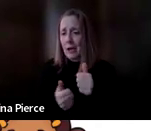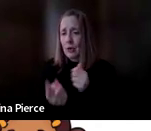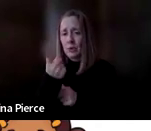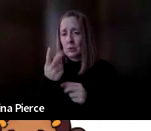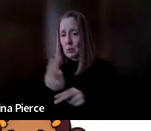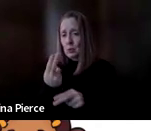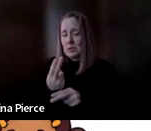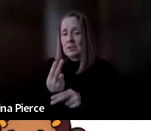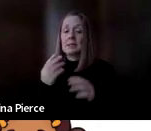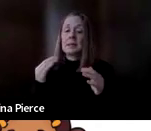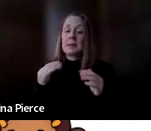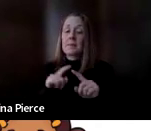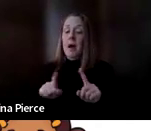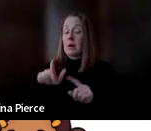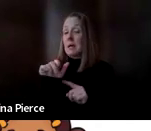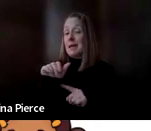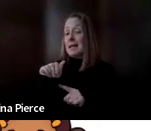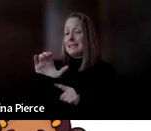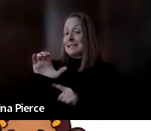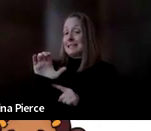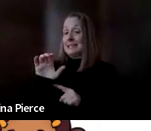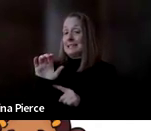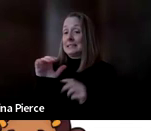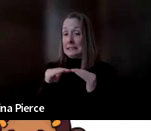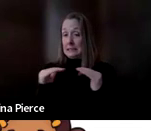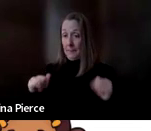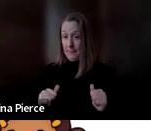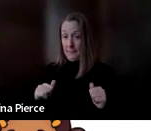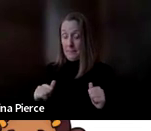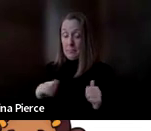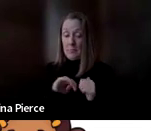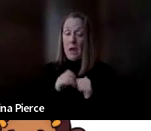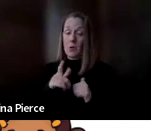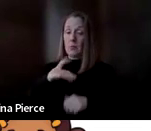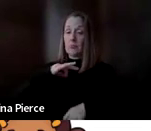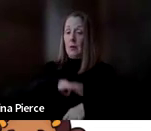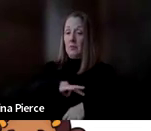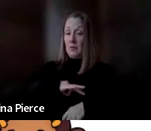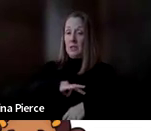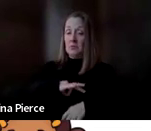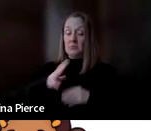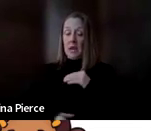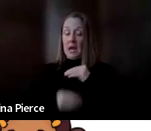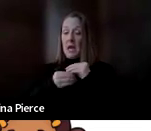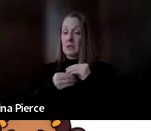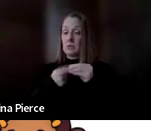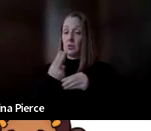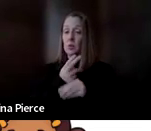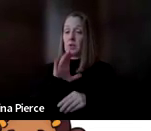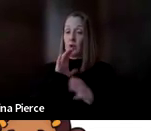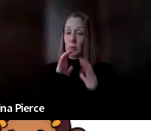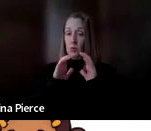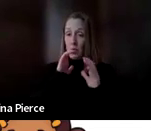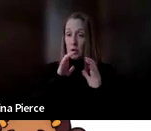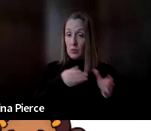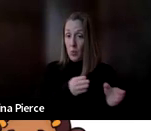a lot of reasons why someone might benefit from adding an AAC system as one of their commonly used communication modalities.